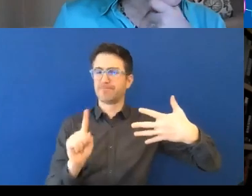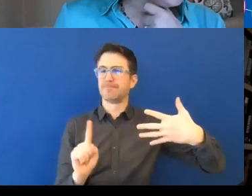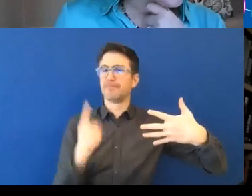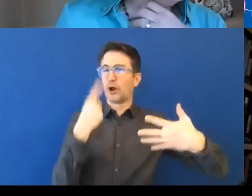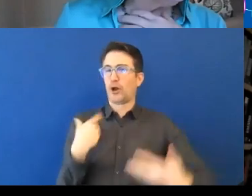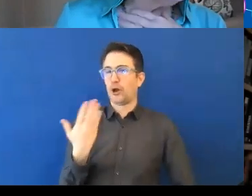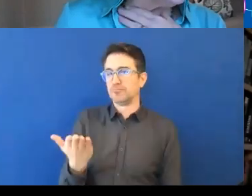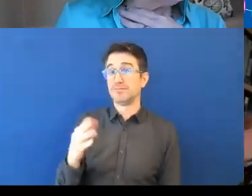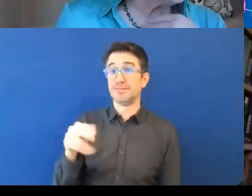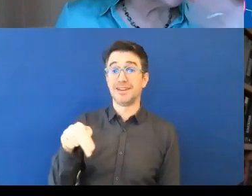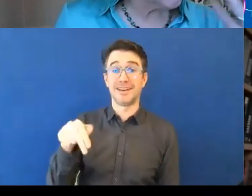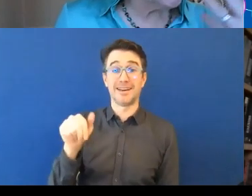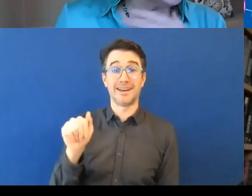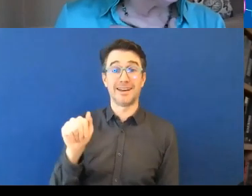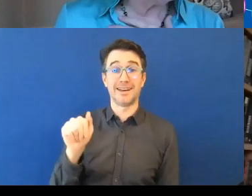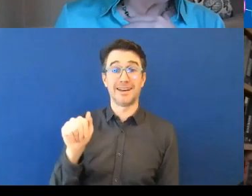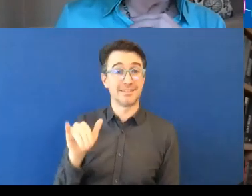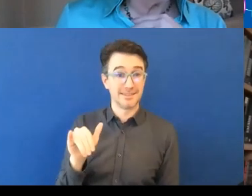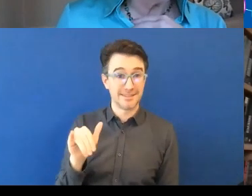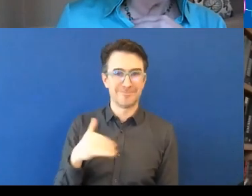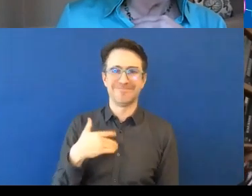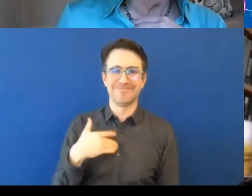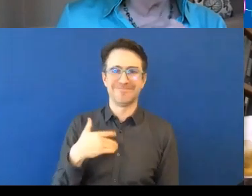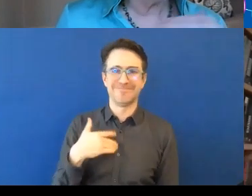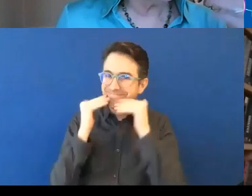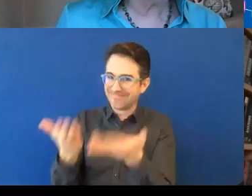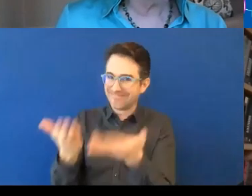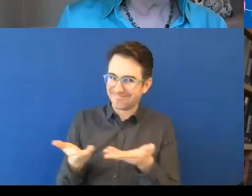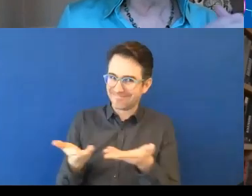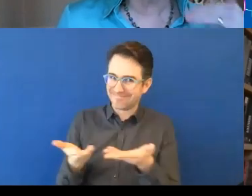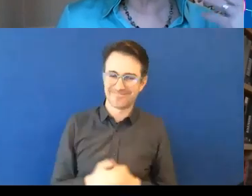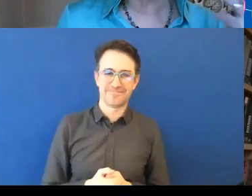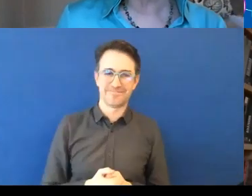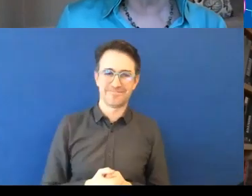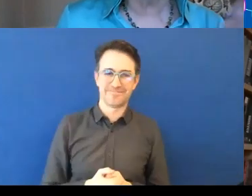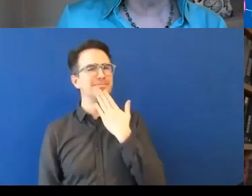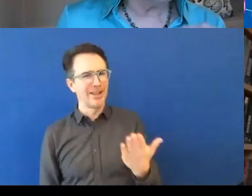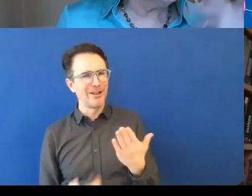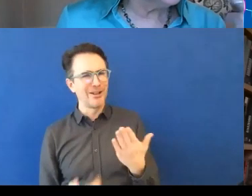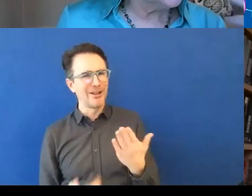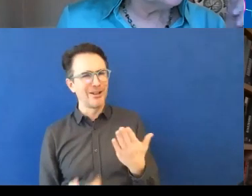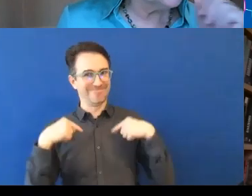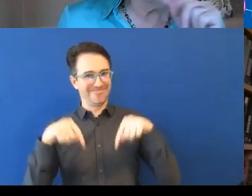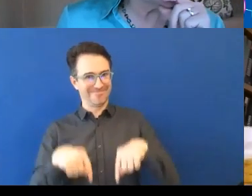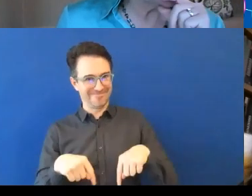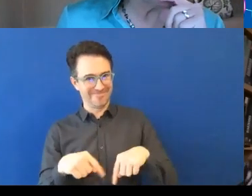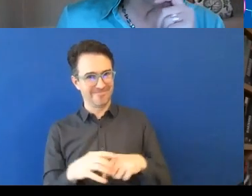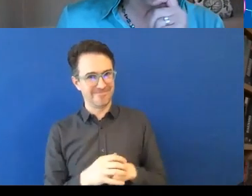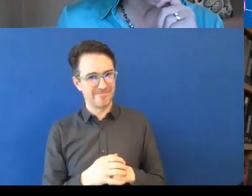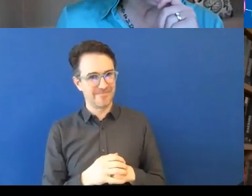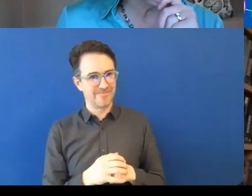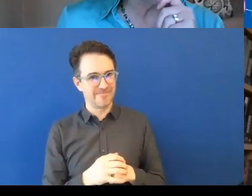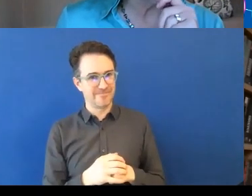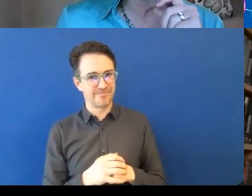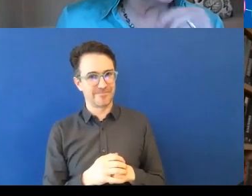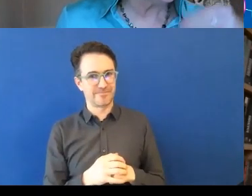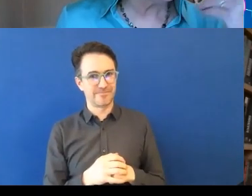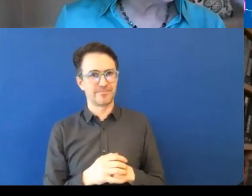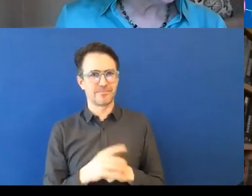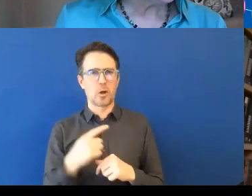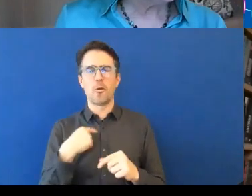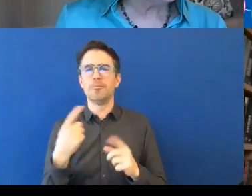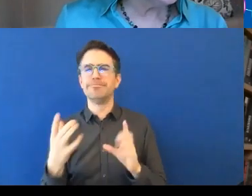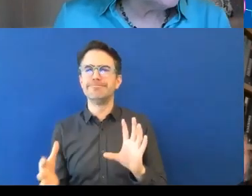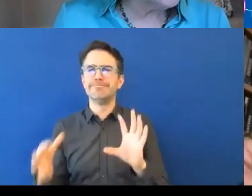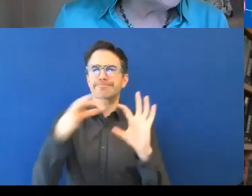Excellent. Adrian had just mentioned the discussion around using the concept of neurodiversity and so on.